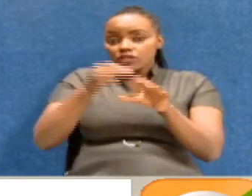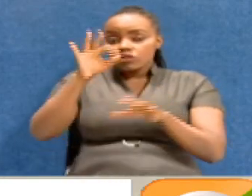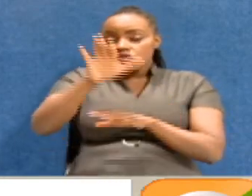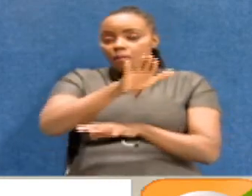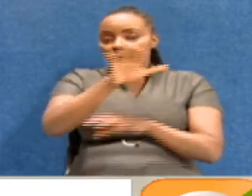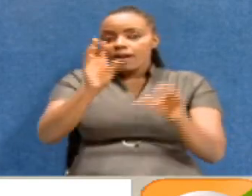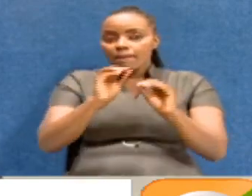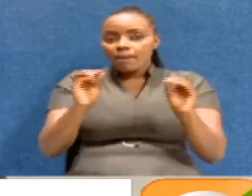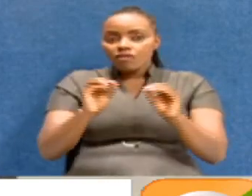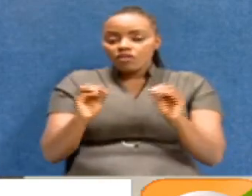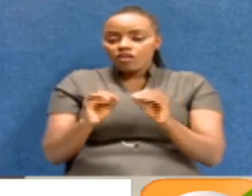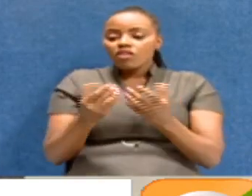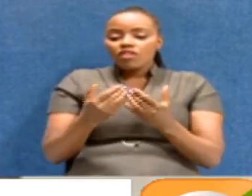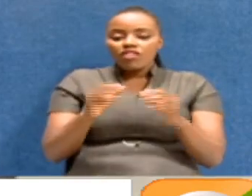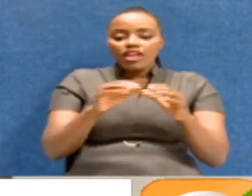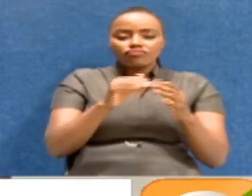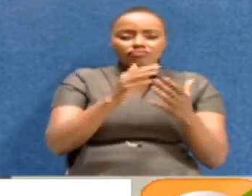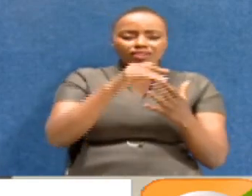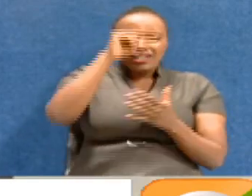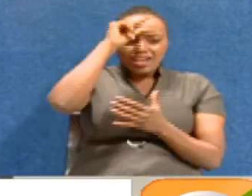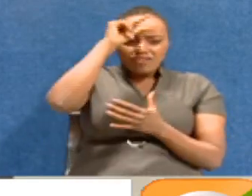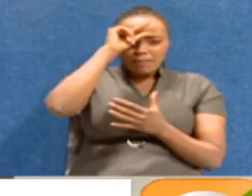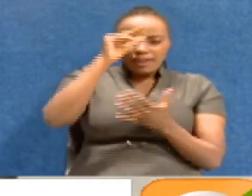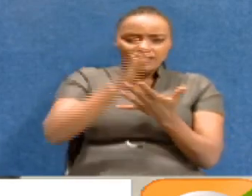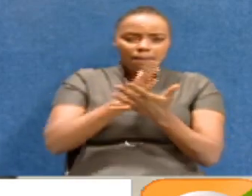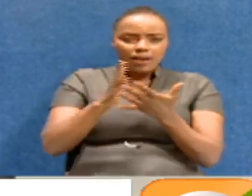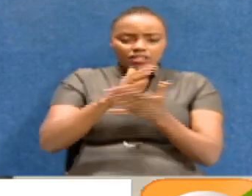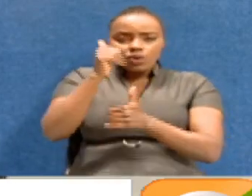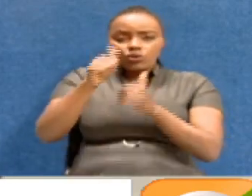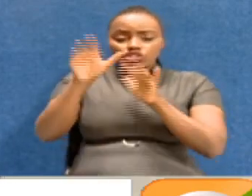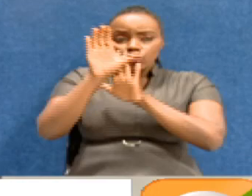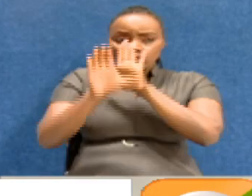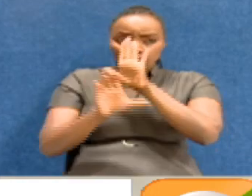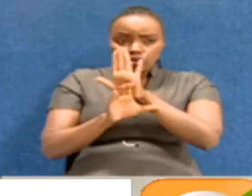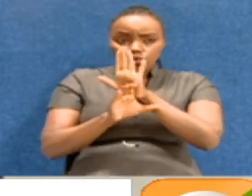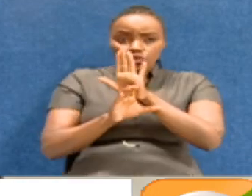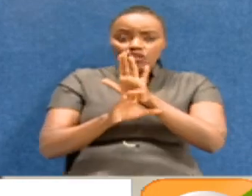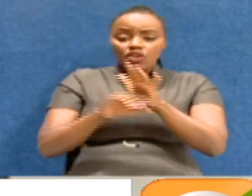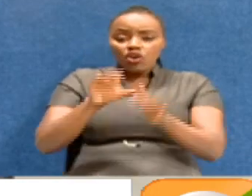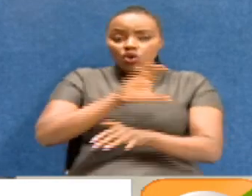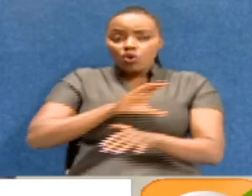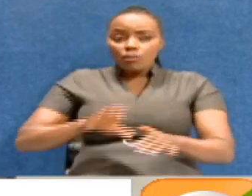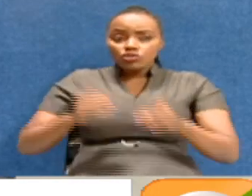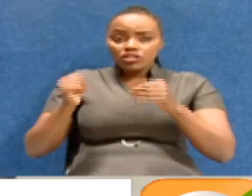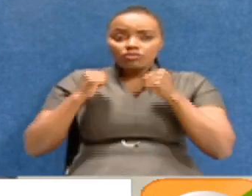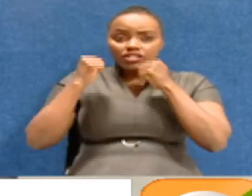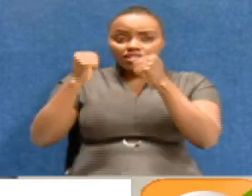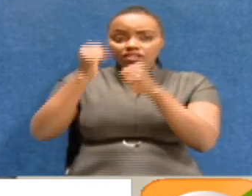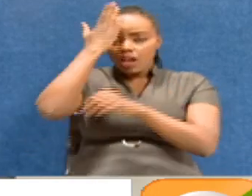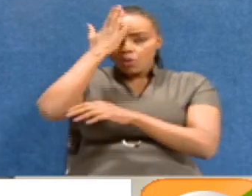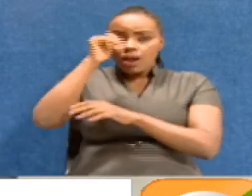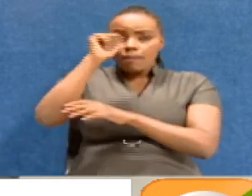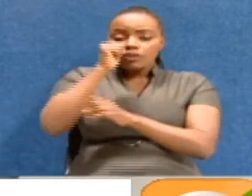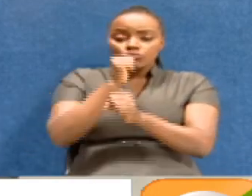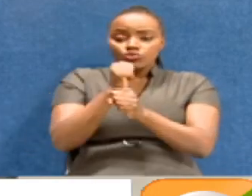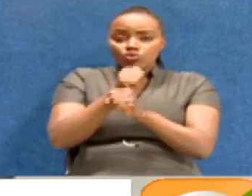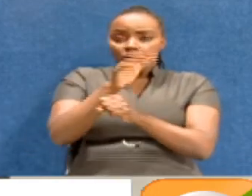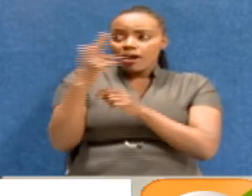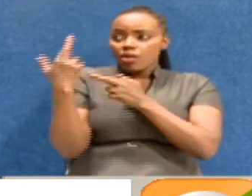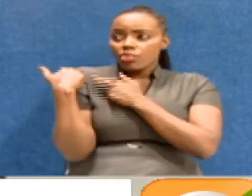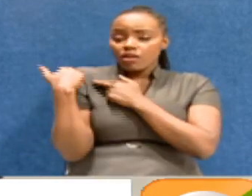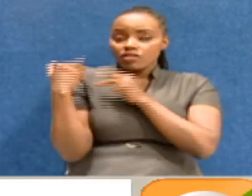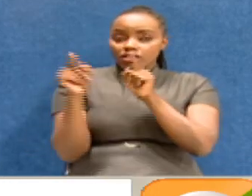between the arms and organs of government. That the constitutional commissions are strengthened so that they can do their role